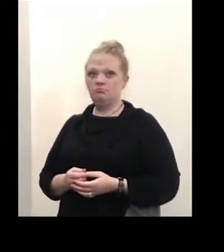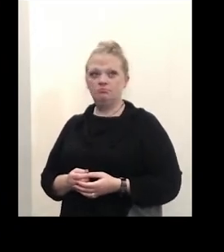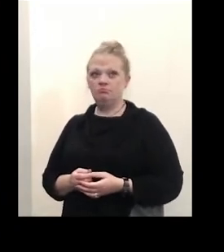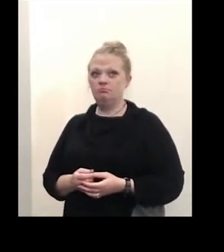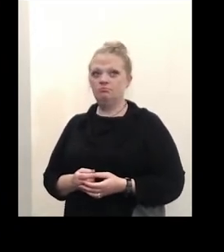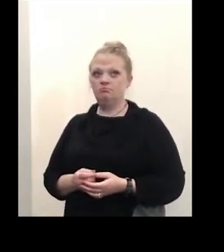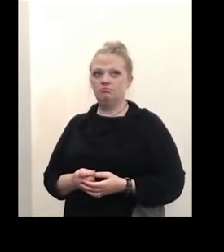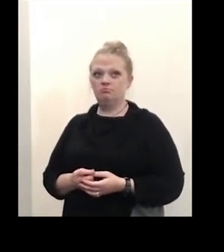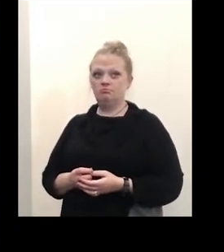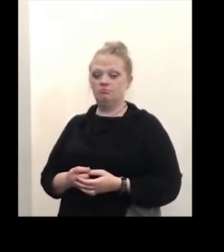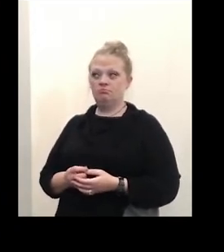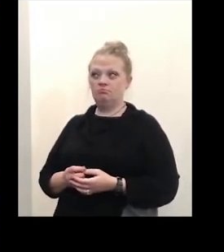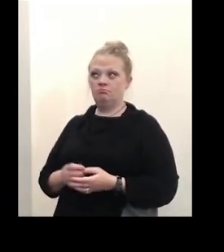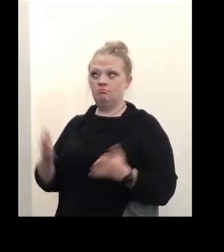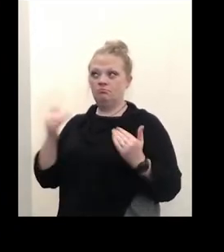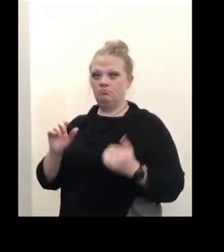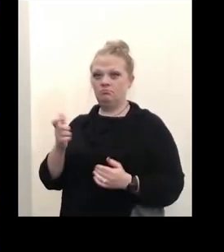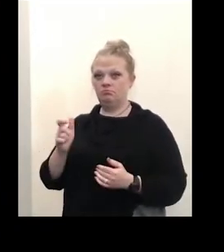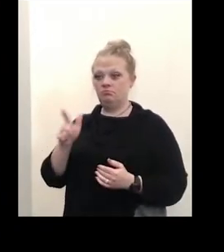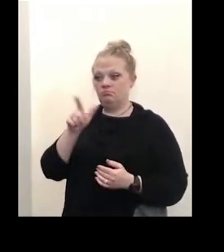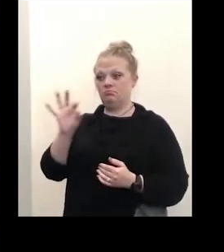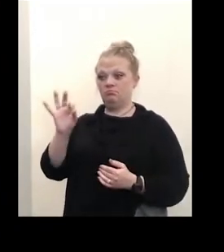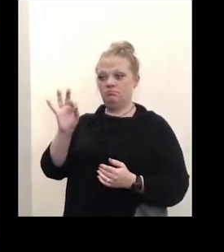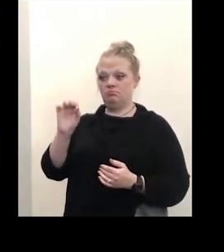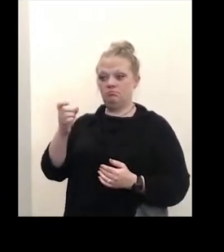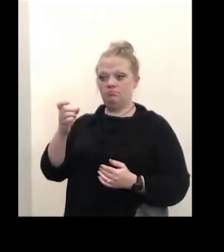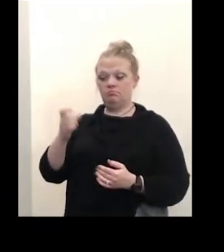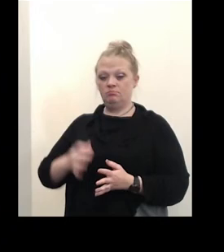uh channel 29 fox 29